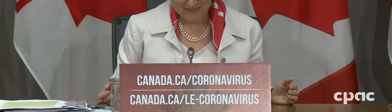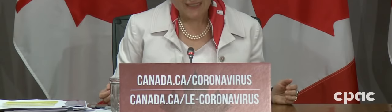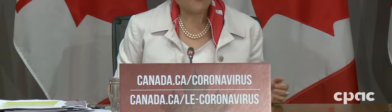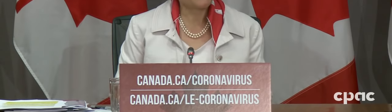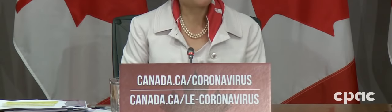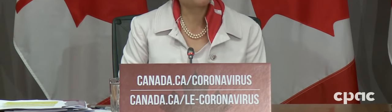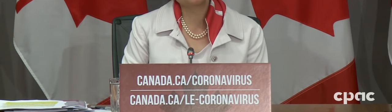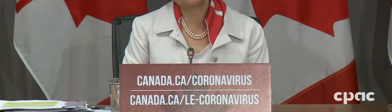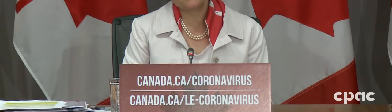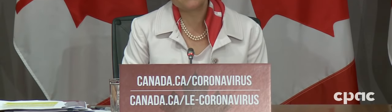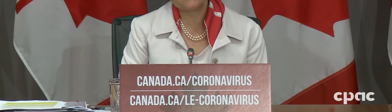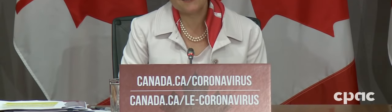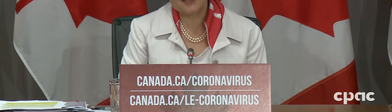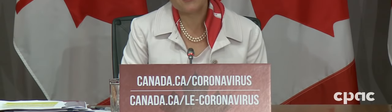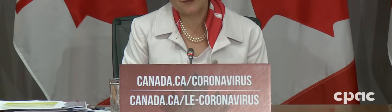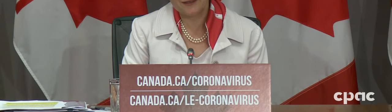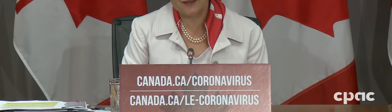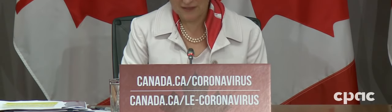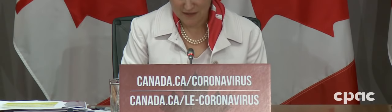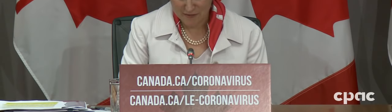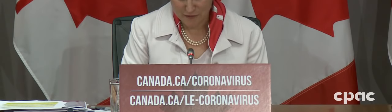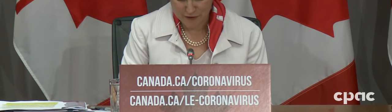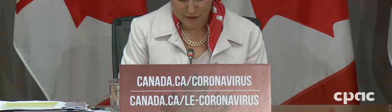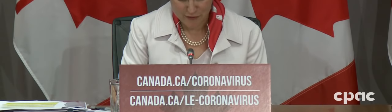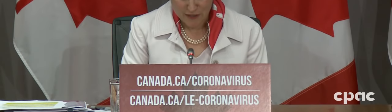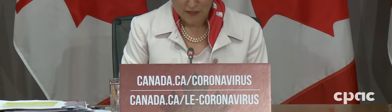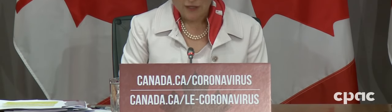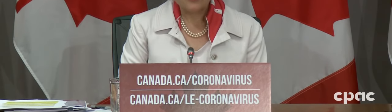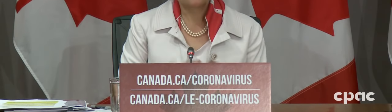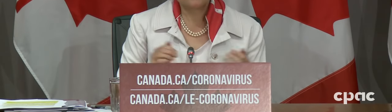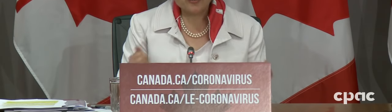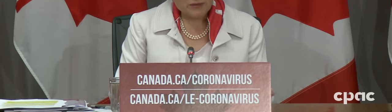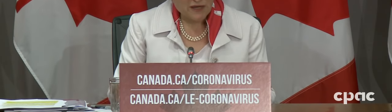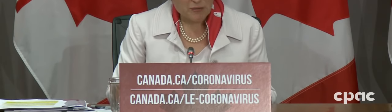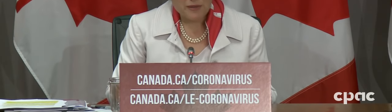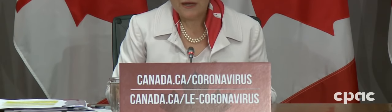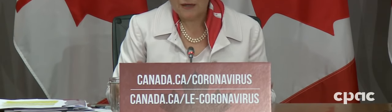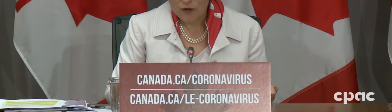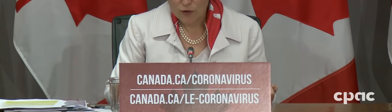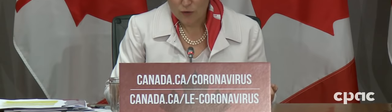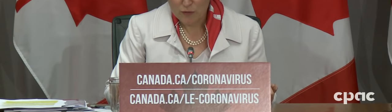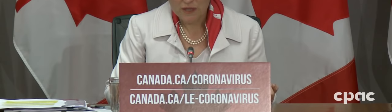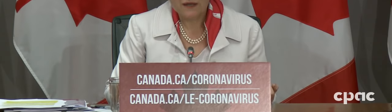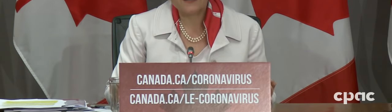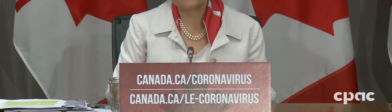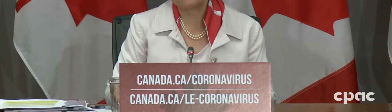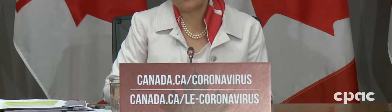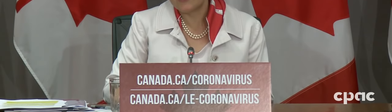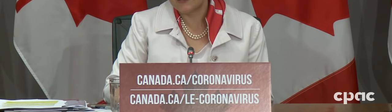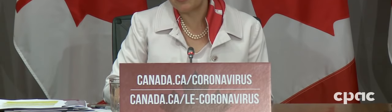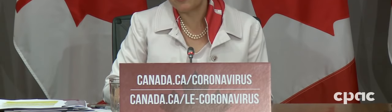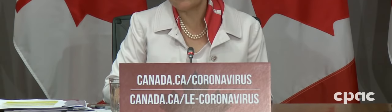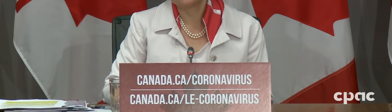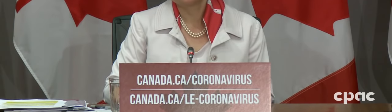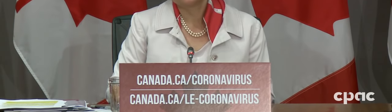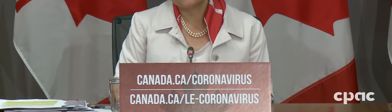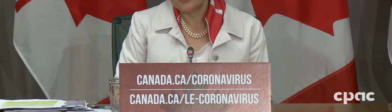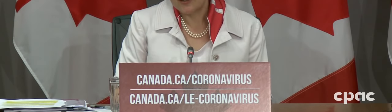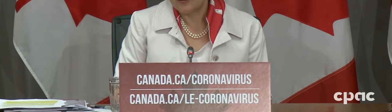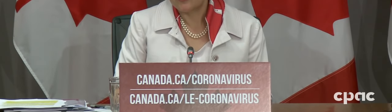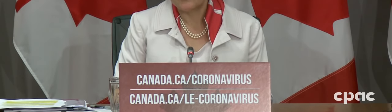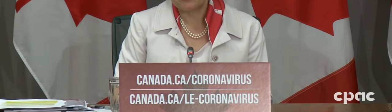I know that this is such a difficult time for you cooped up at home and not able